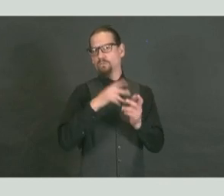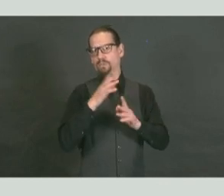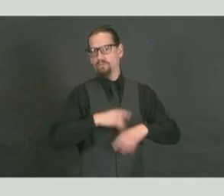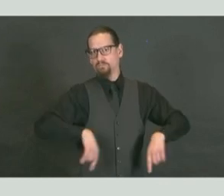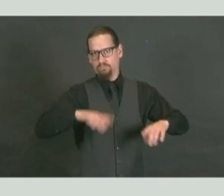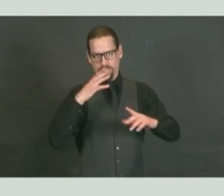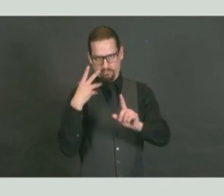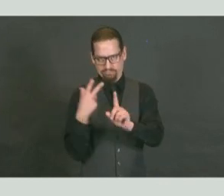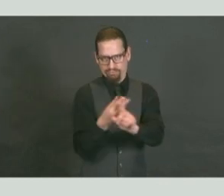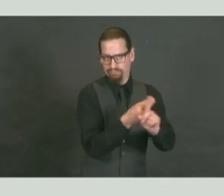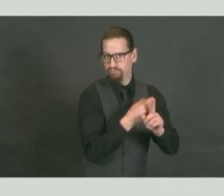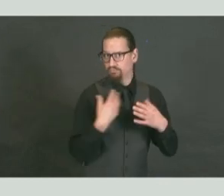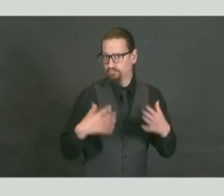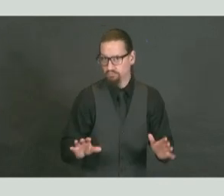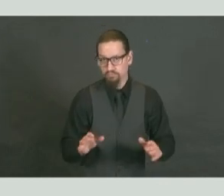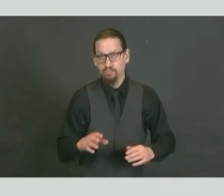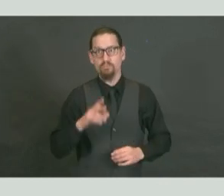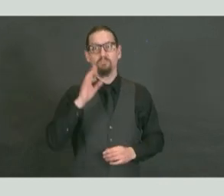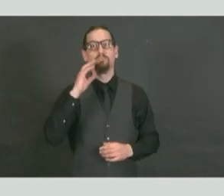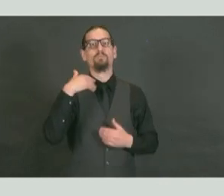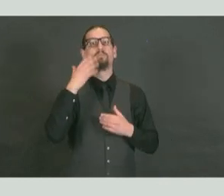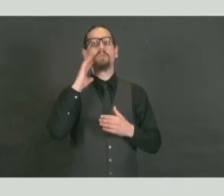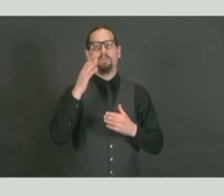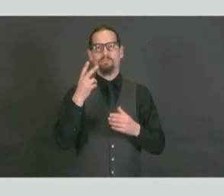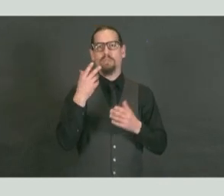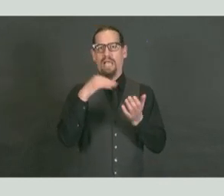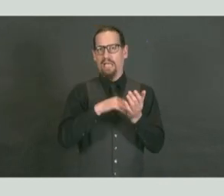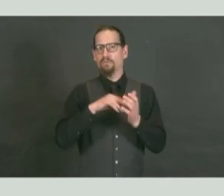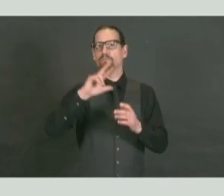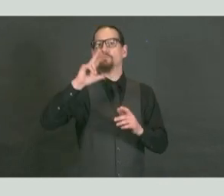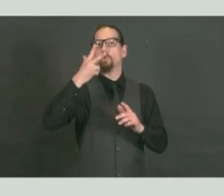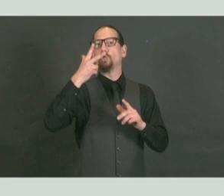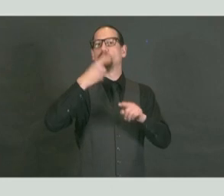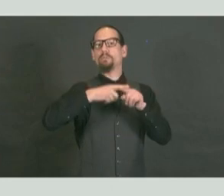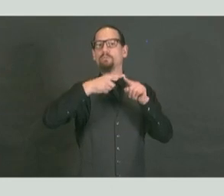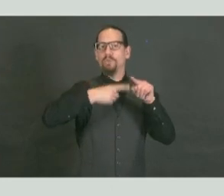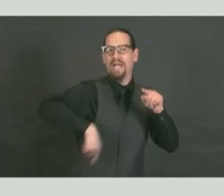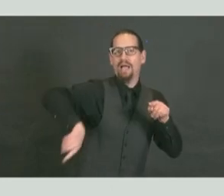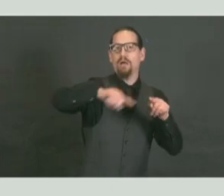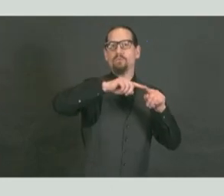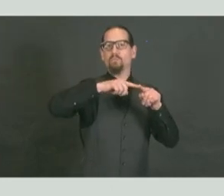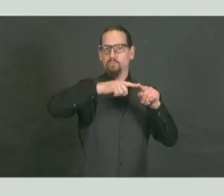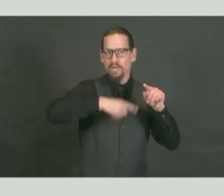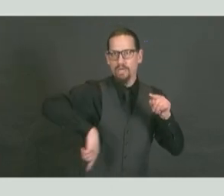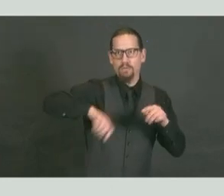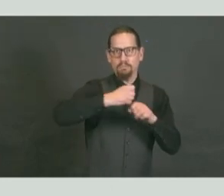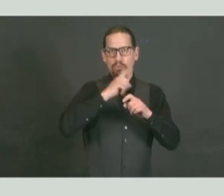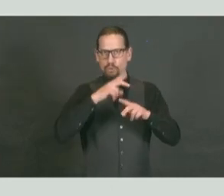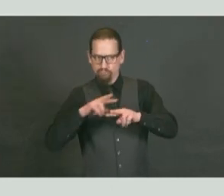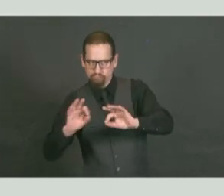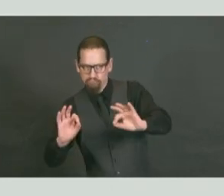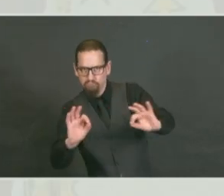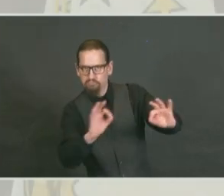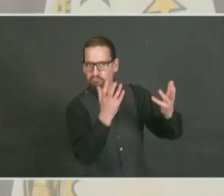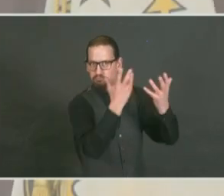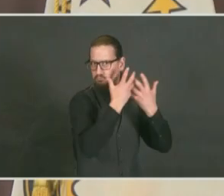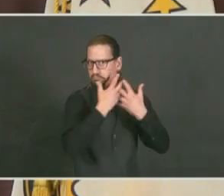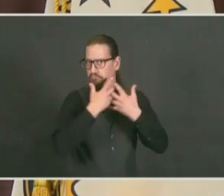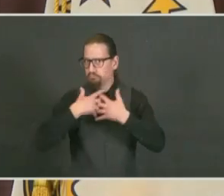facilities three times to make sure that folks have the ability to receive their recommended two doses of the vaccine.